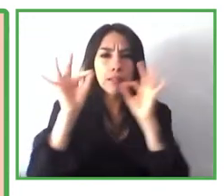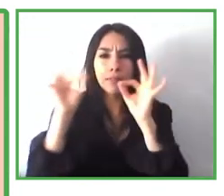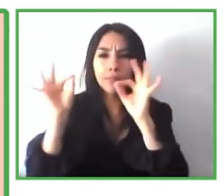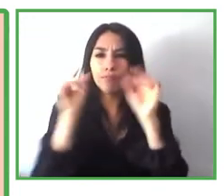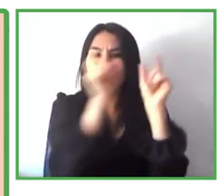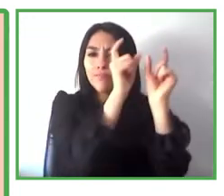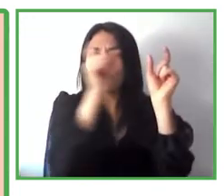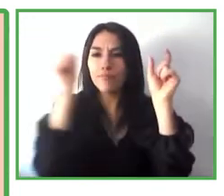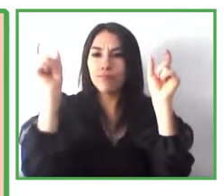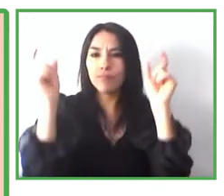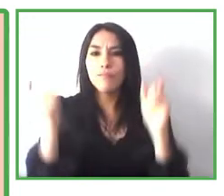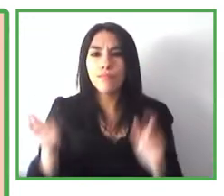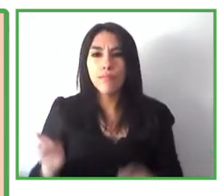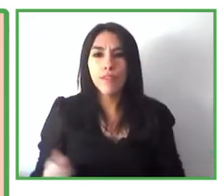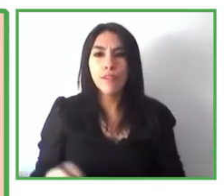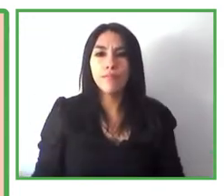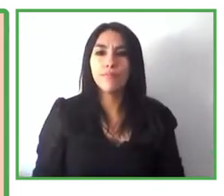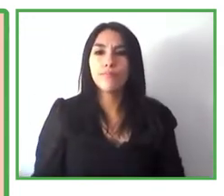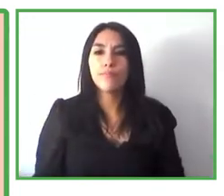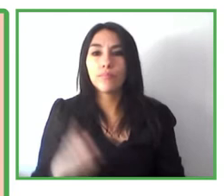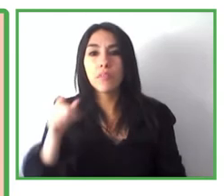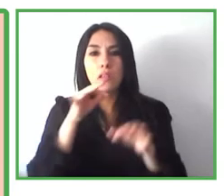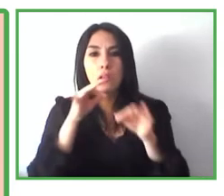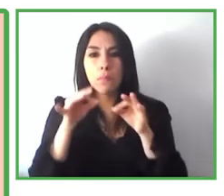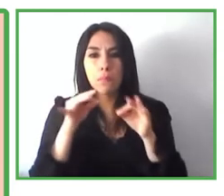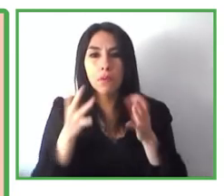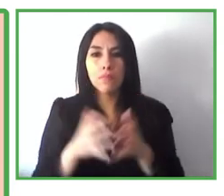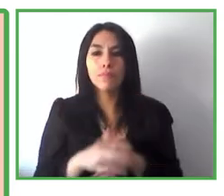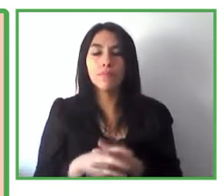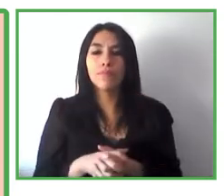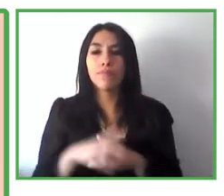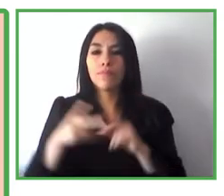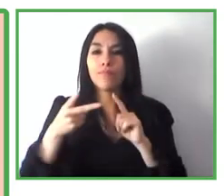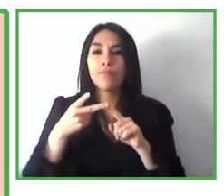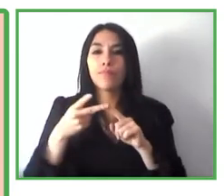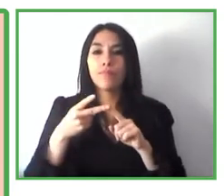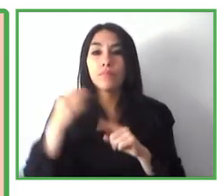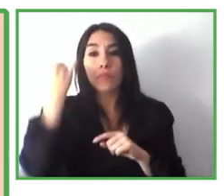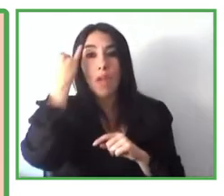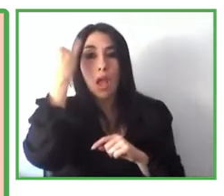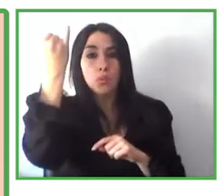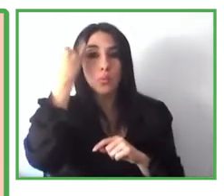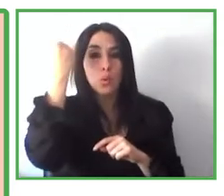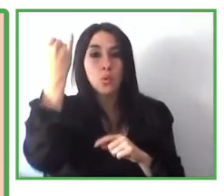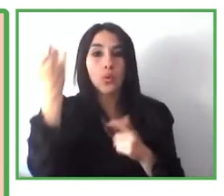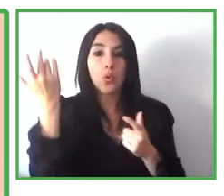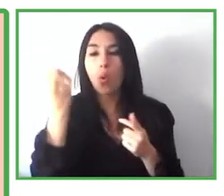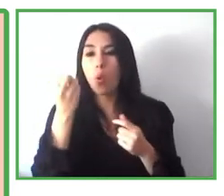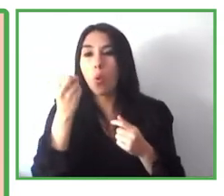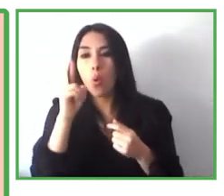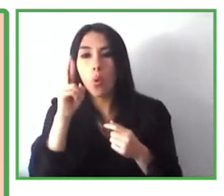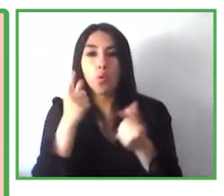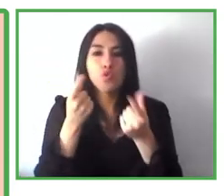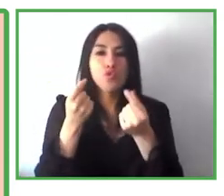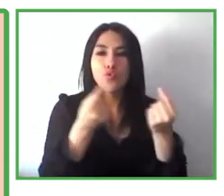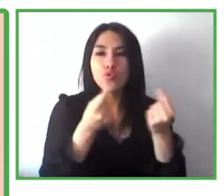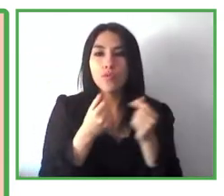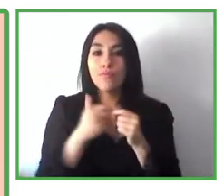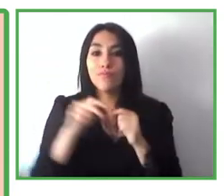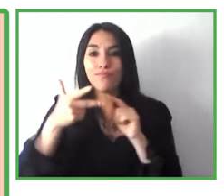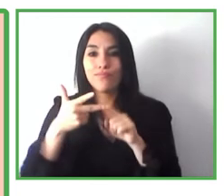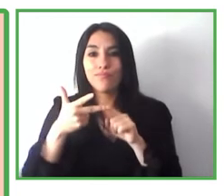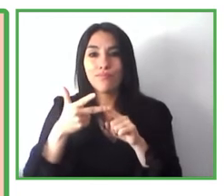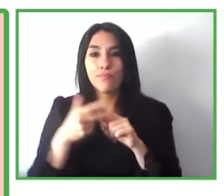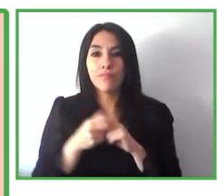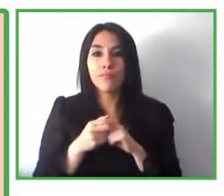design thinking to feel more empathic, to create a new ideas and prototypes that we call concept rooms,